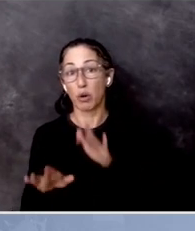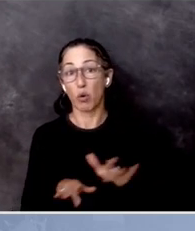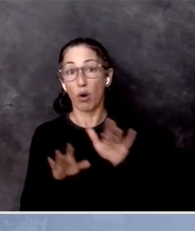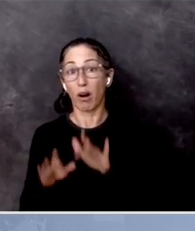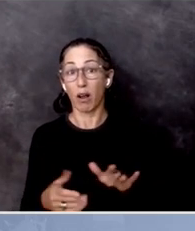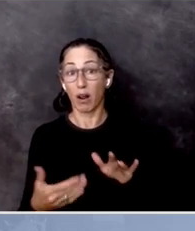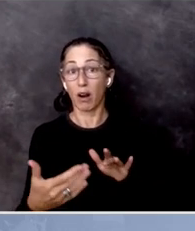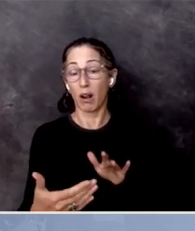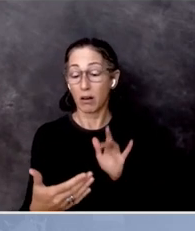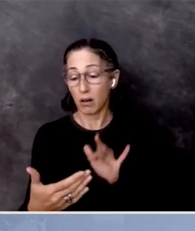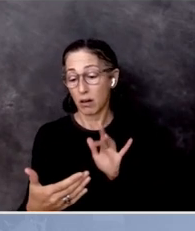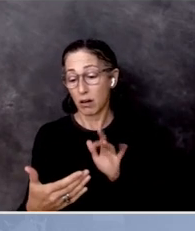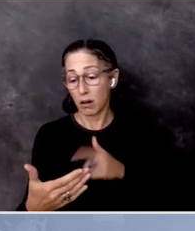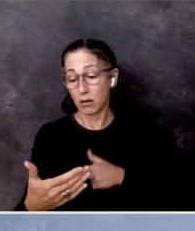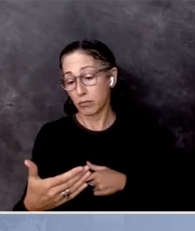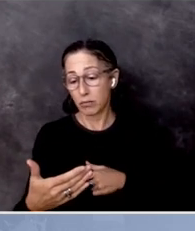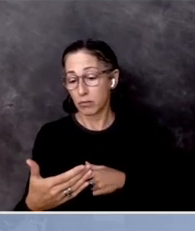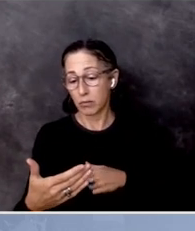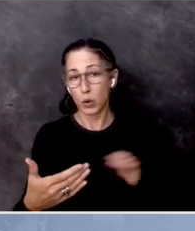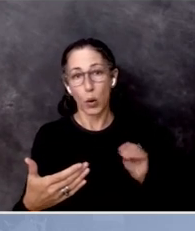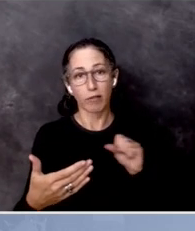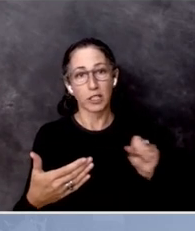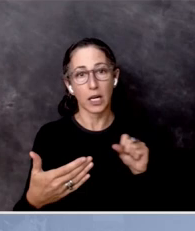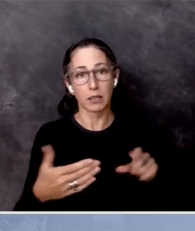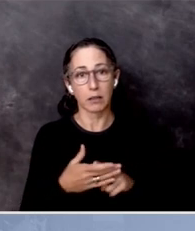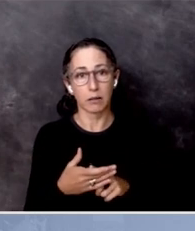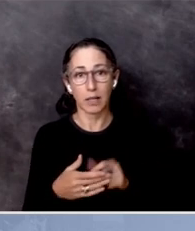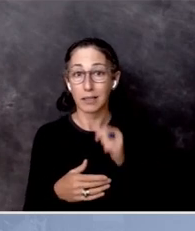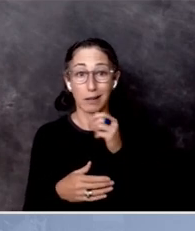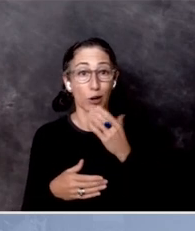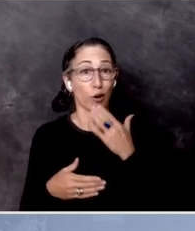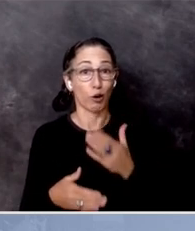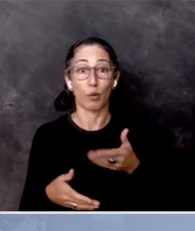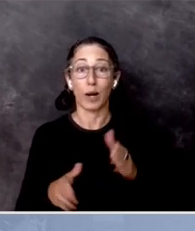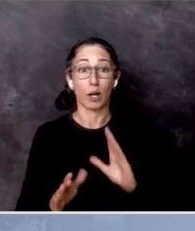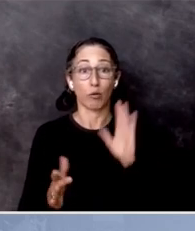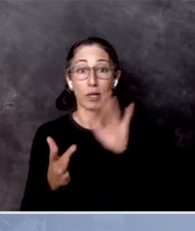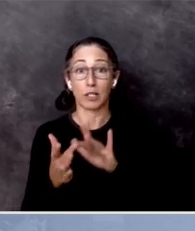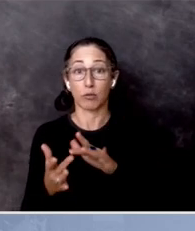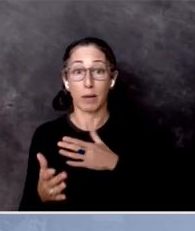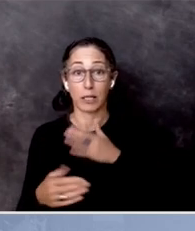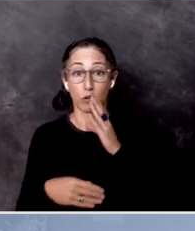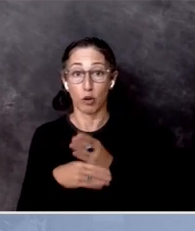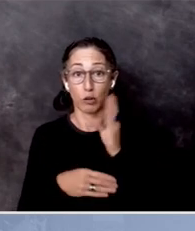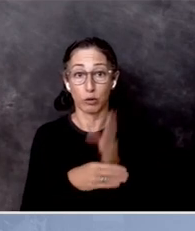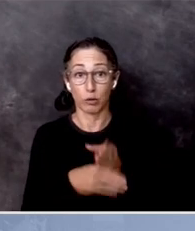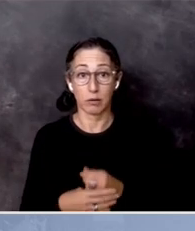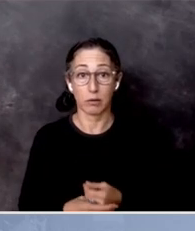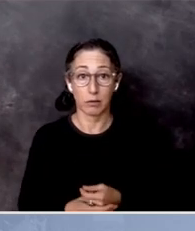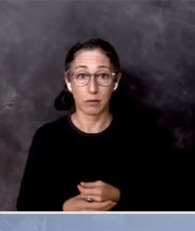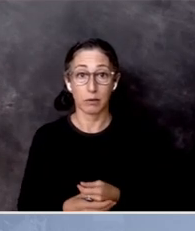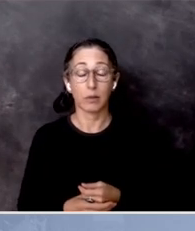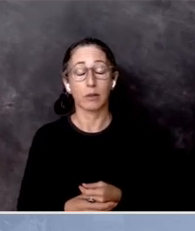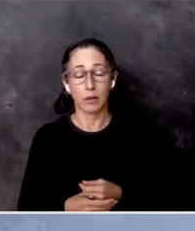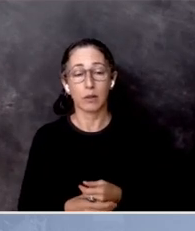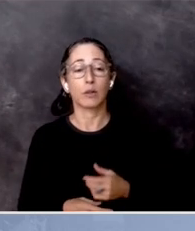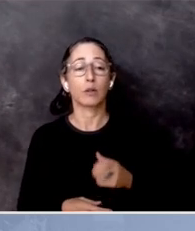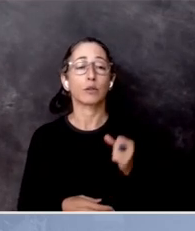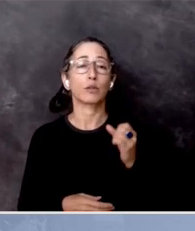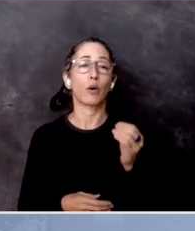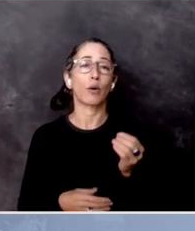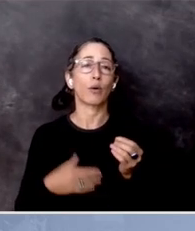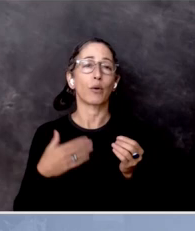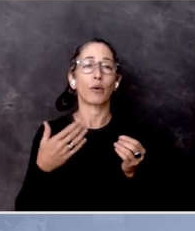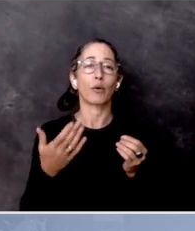that's not a way to reach them. Which means that organizations like yours that